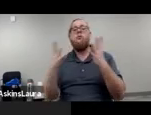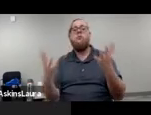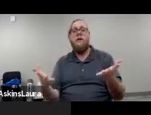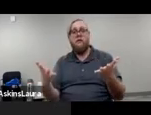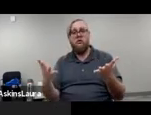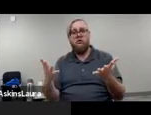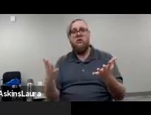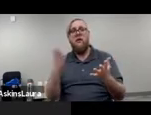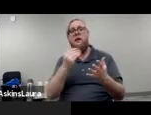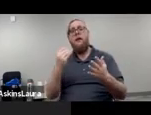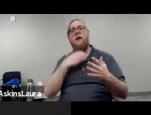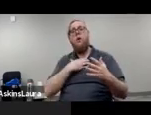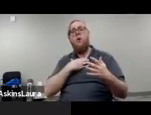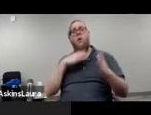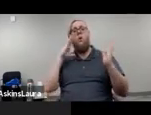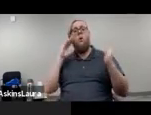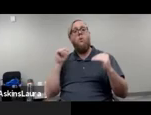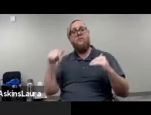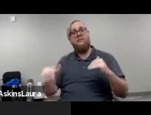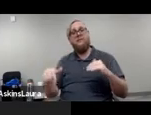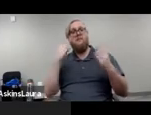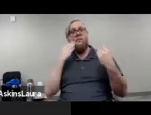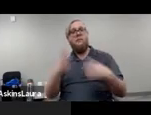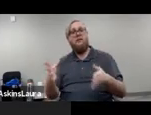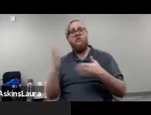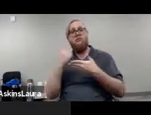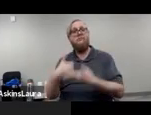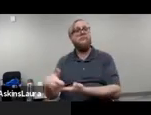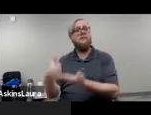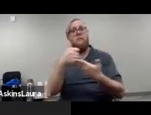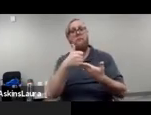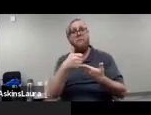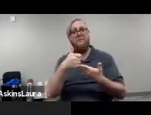much, and I hope that this information has been enlightening.